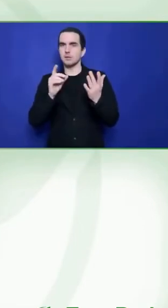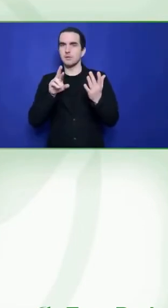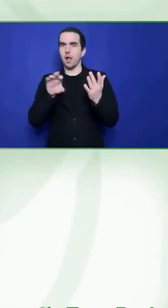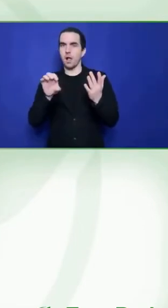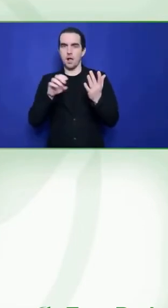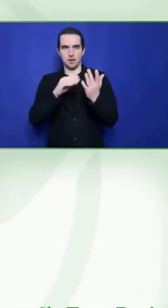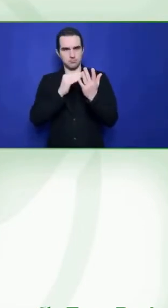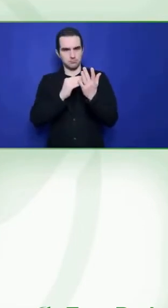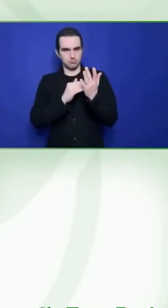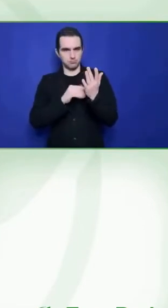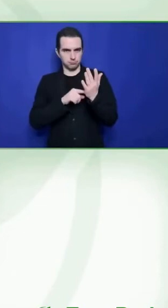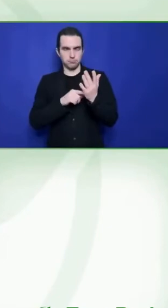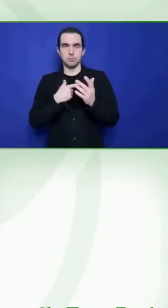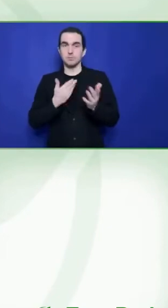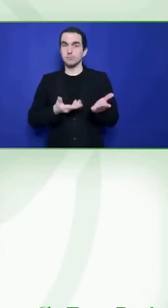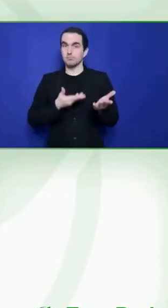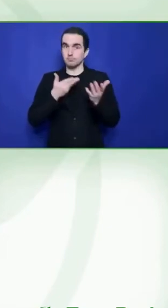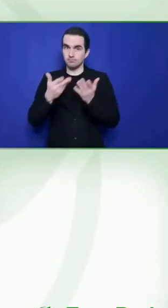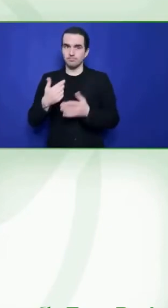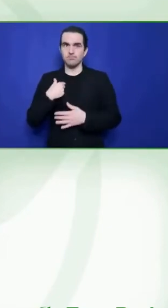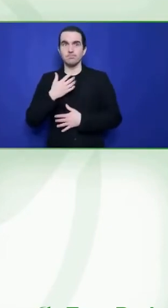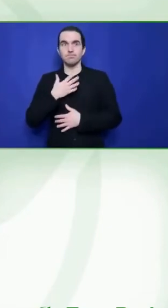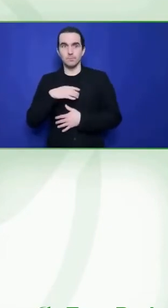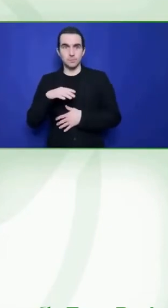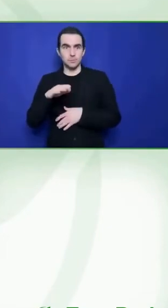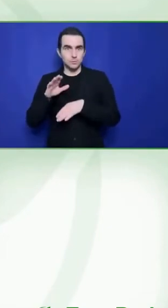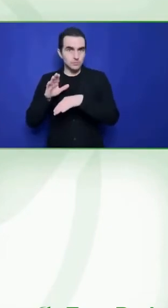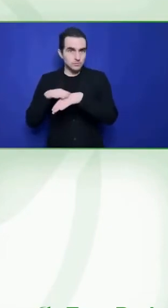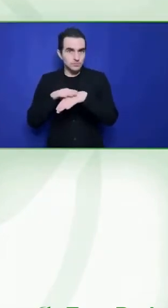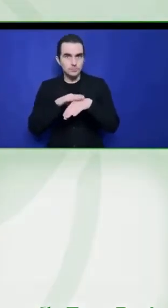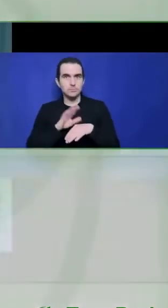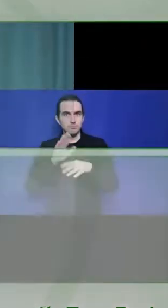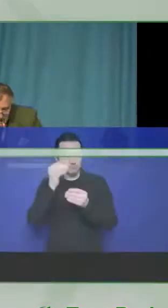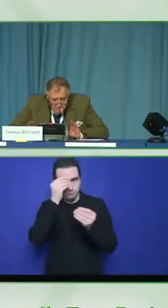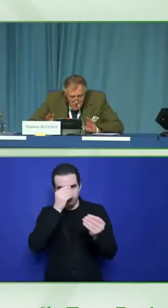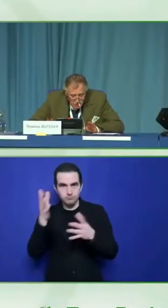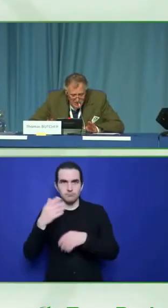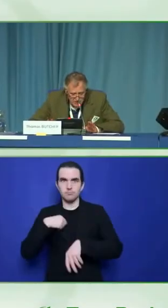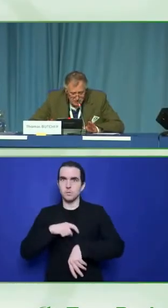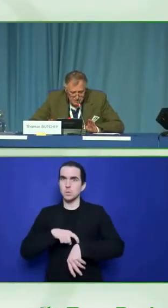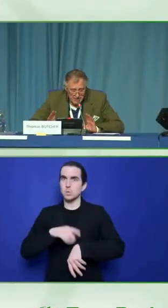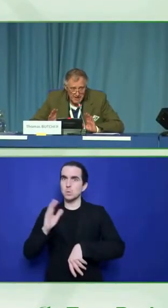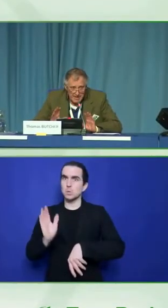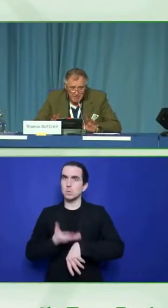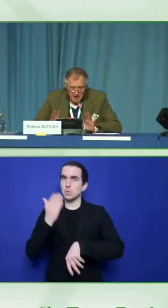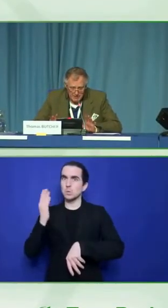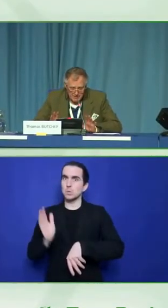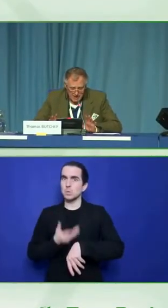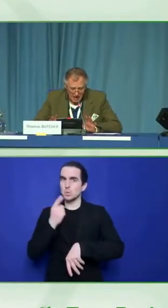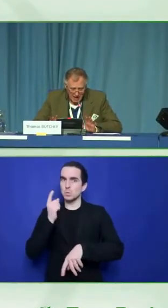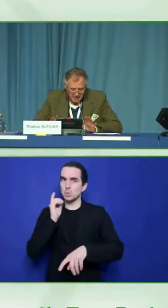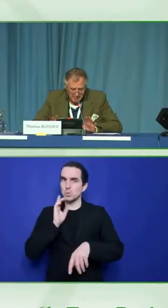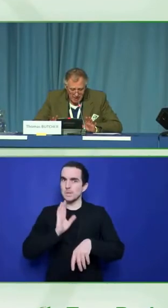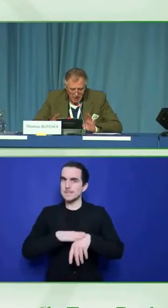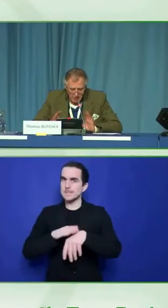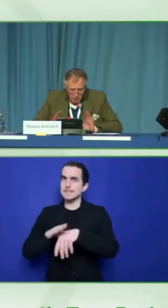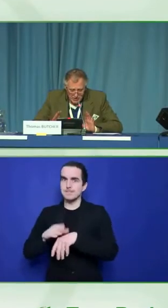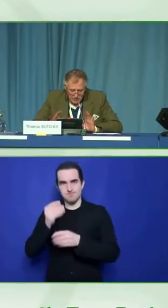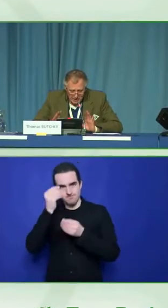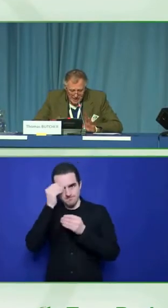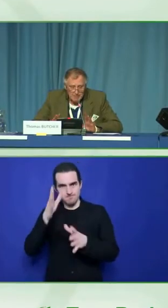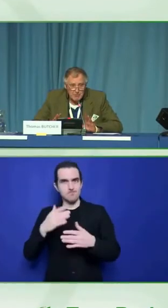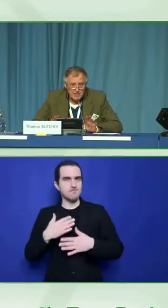miss out on presenting their work and we really don't want that. And when it comes to questions, if there is time,